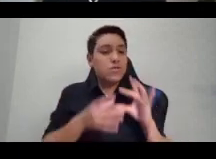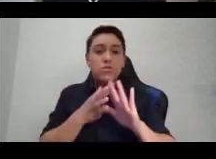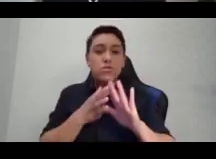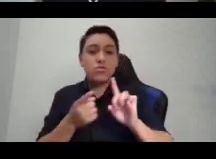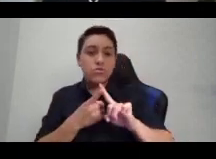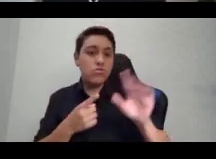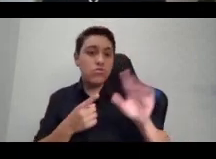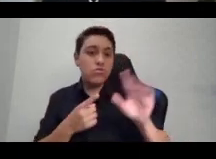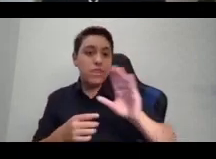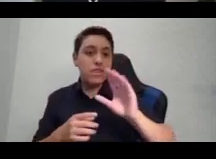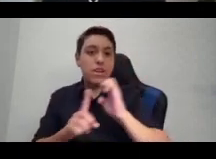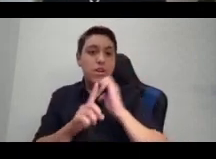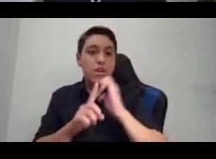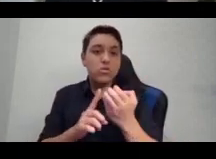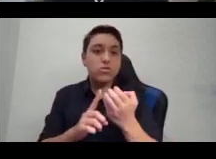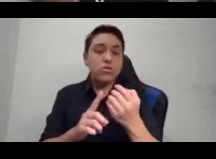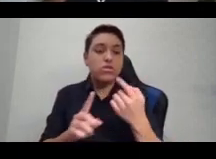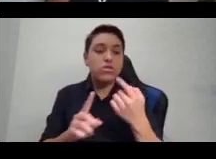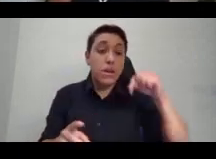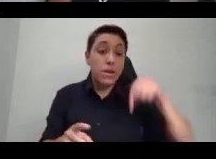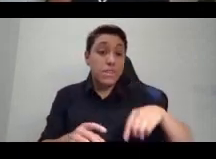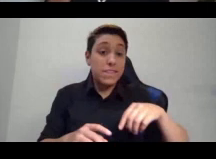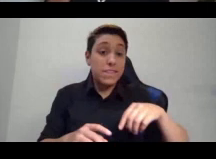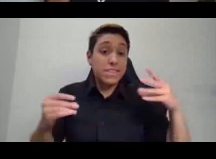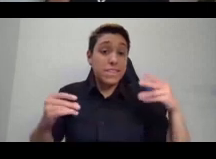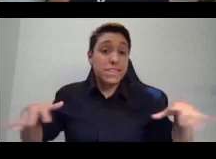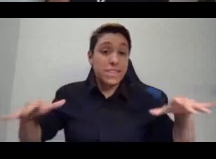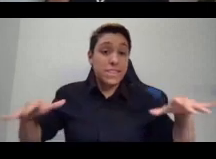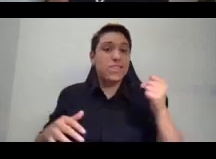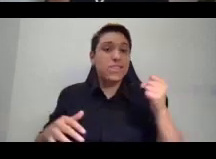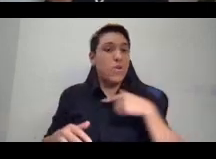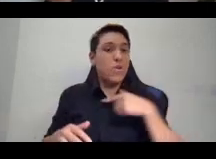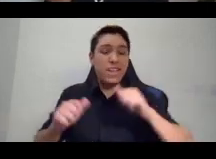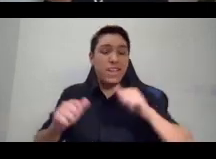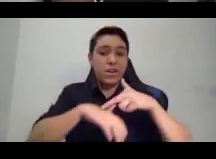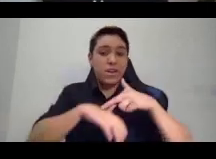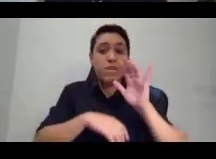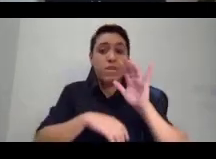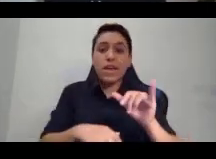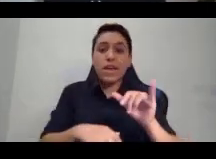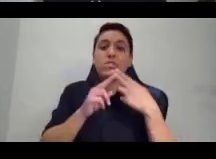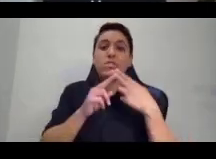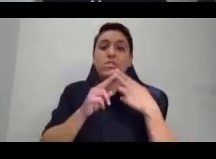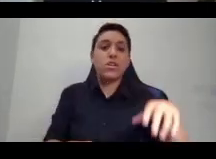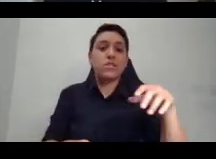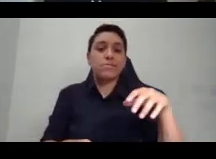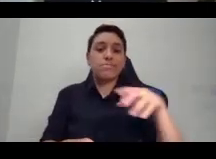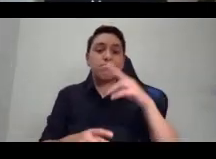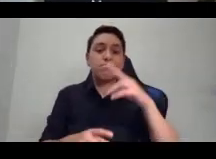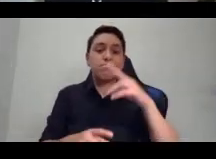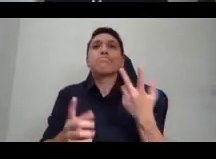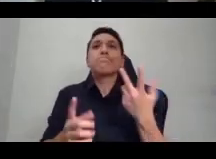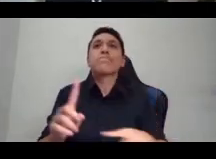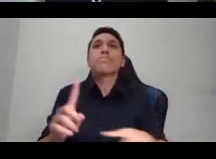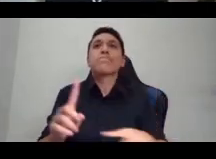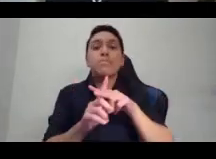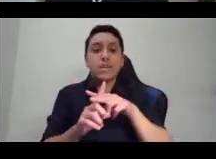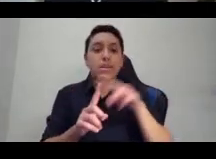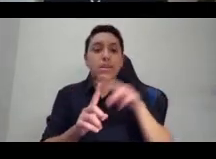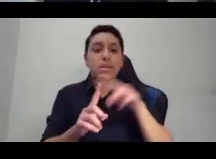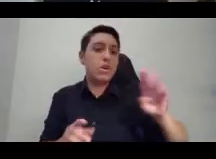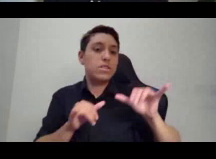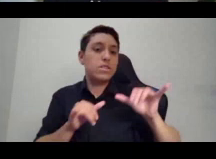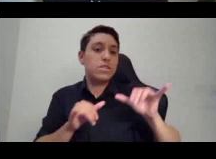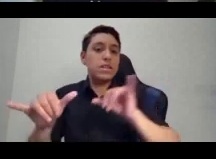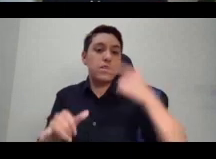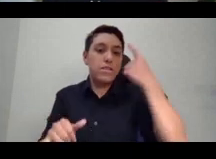cultures of this land. And so we can refer to that as the imposition of Western standards for what gender norms look like and